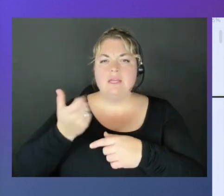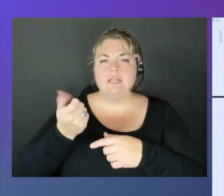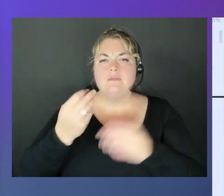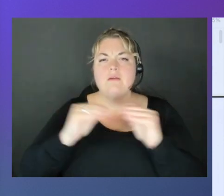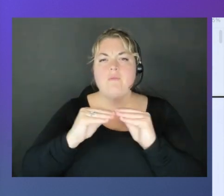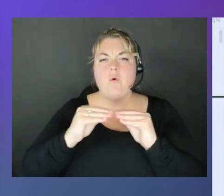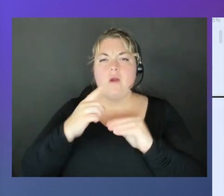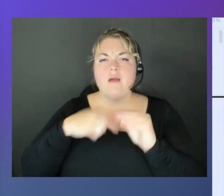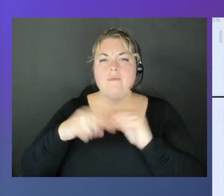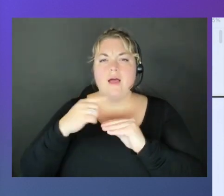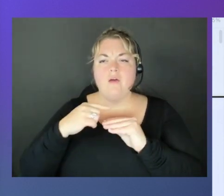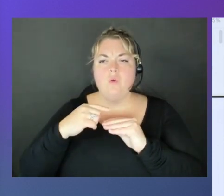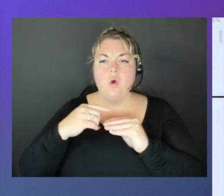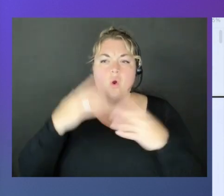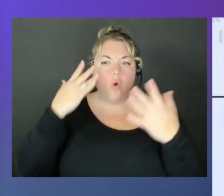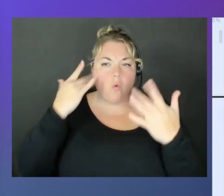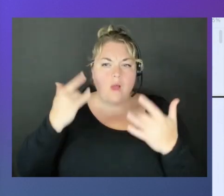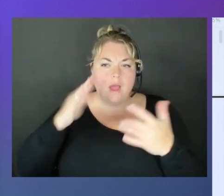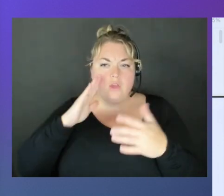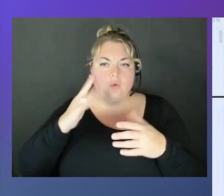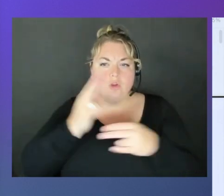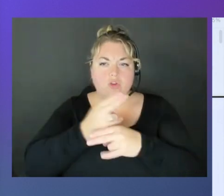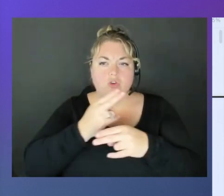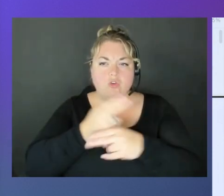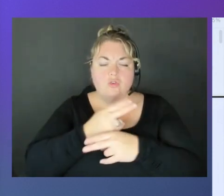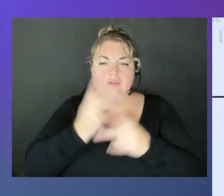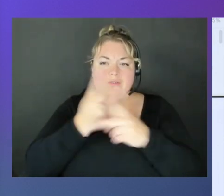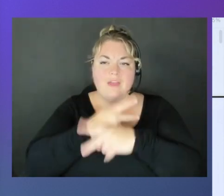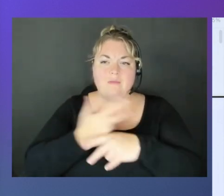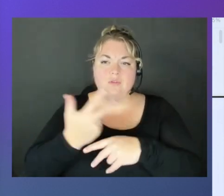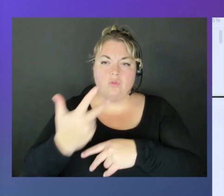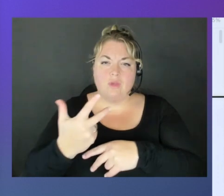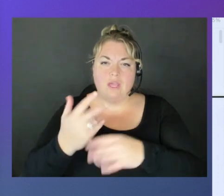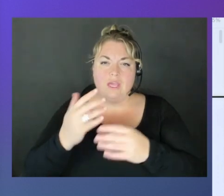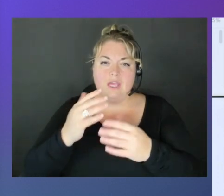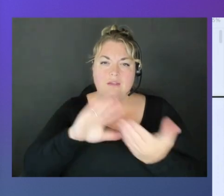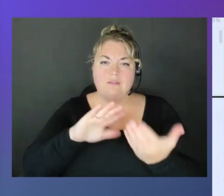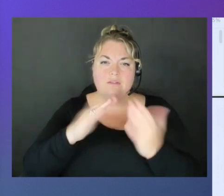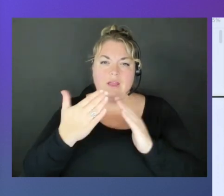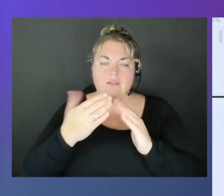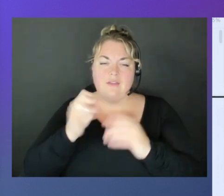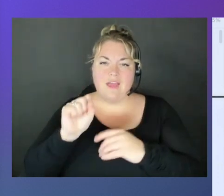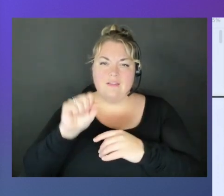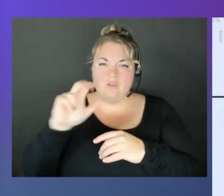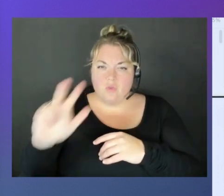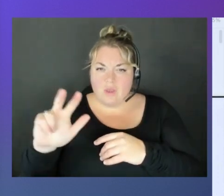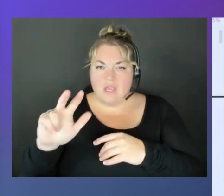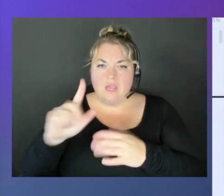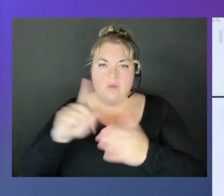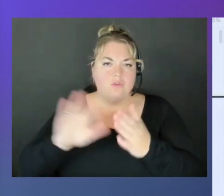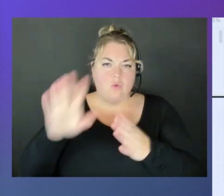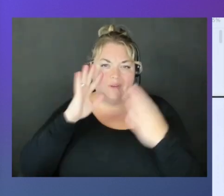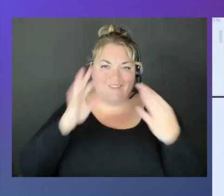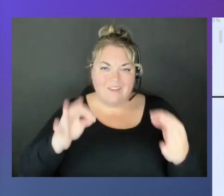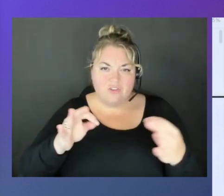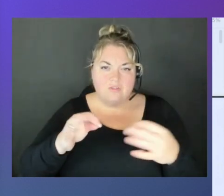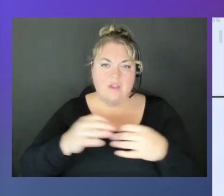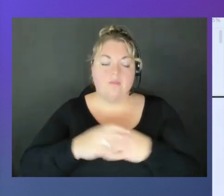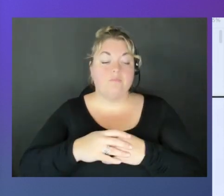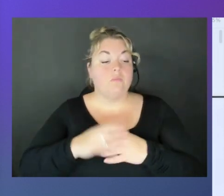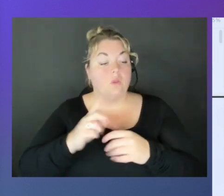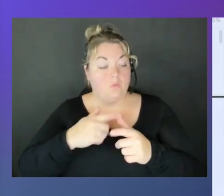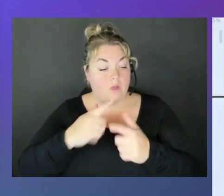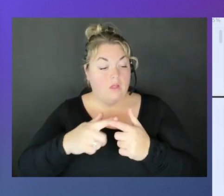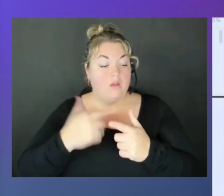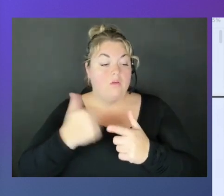why would you use Timestream versus S3? What's the decisions there? Right. So when we first launched